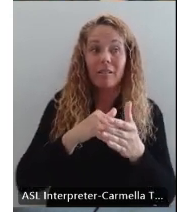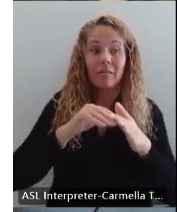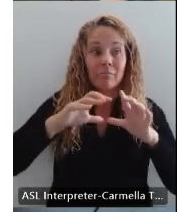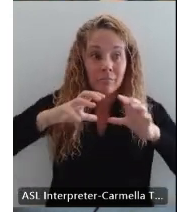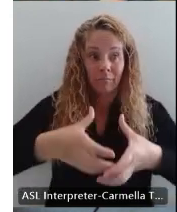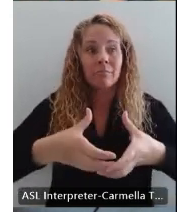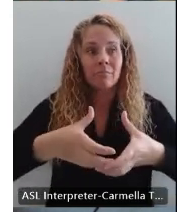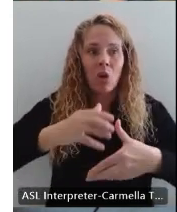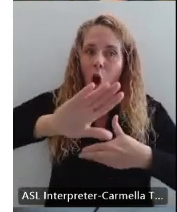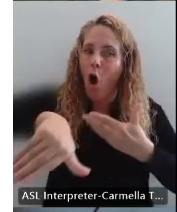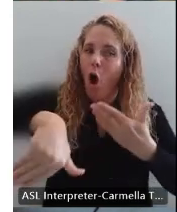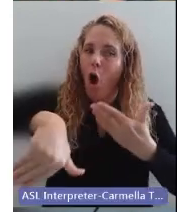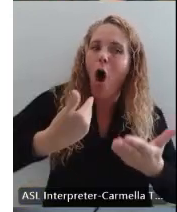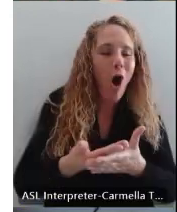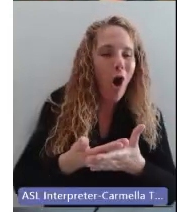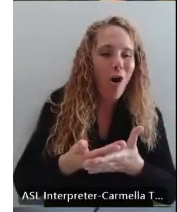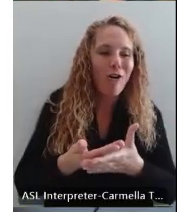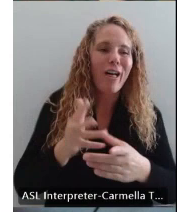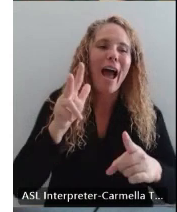the applicants share.